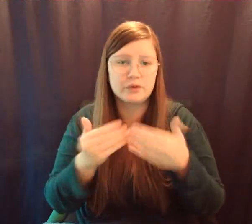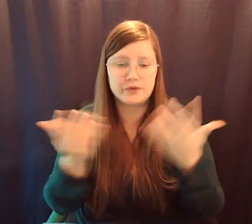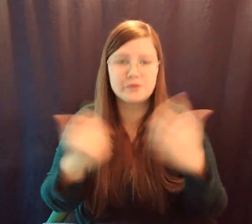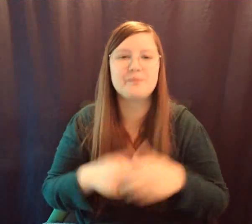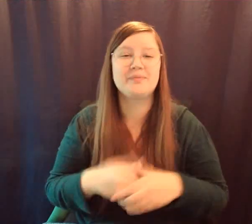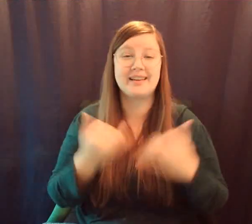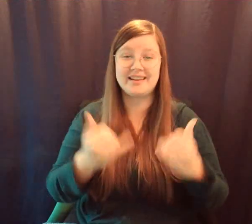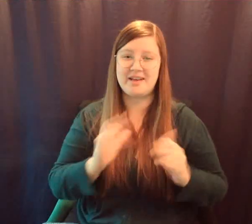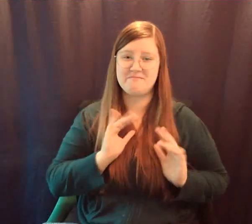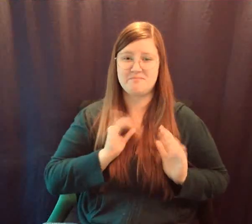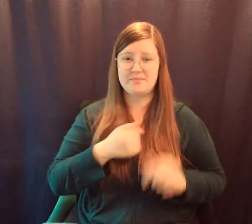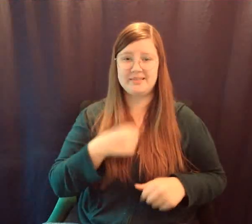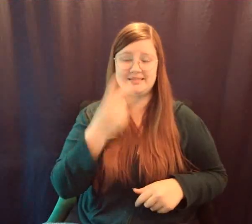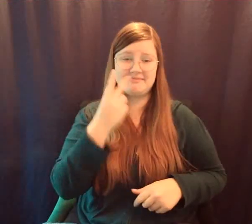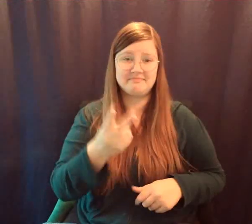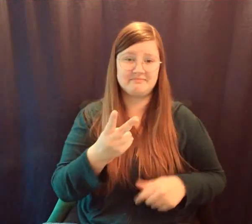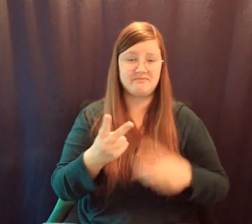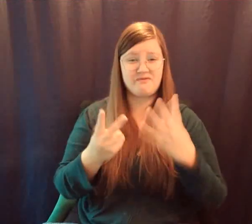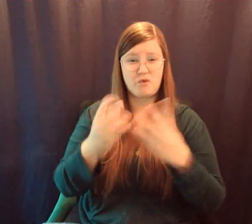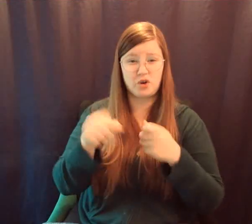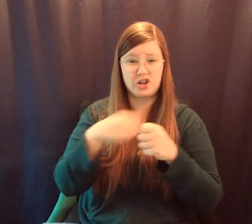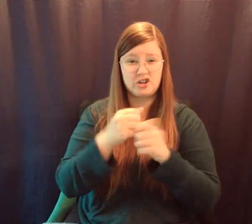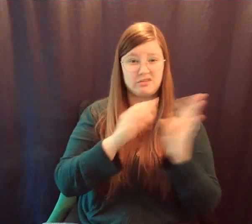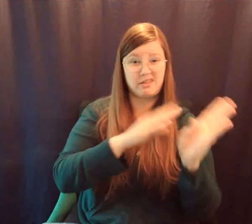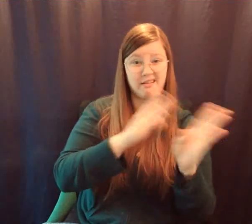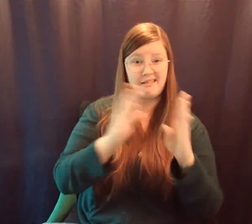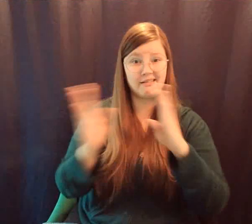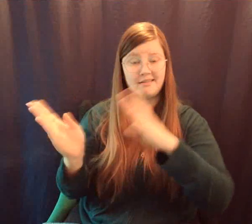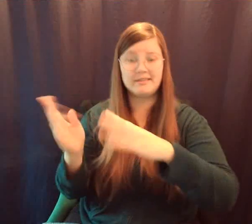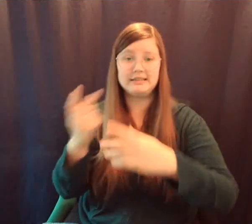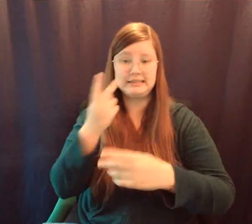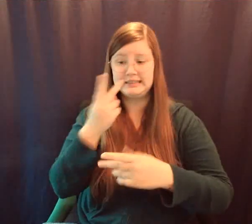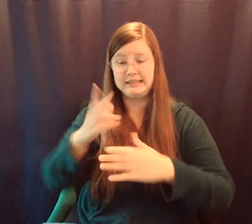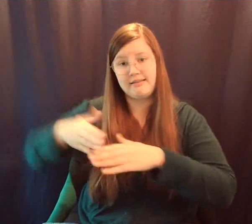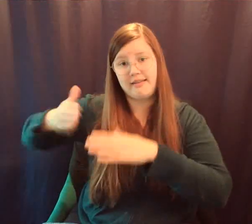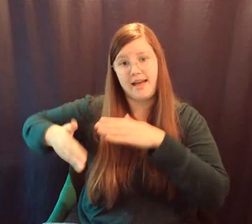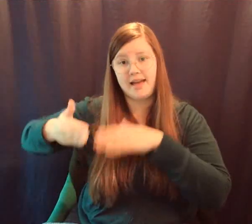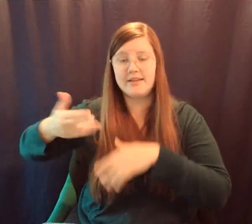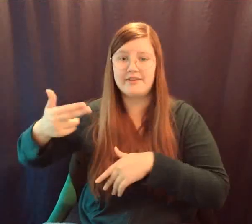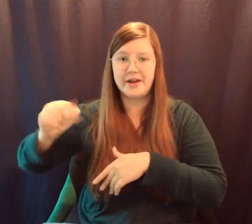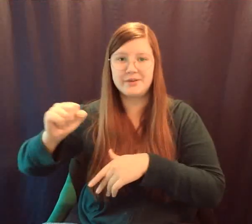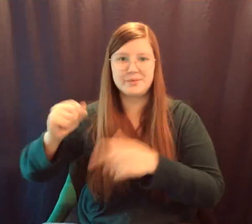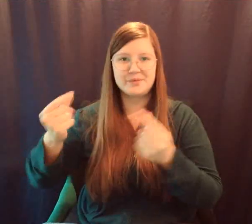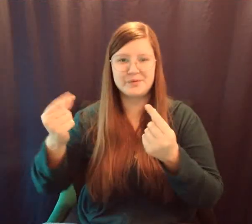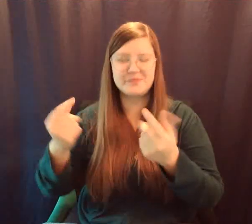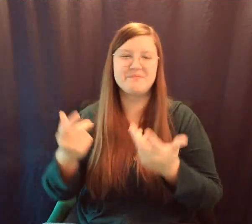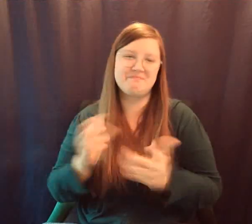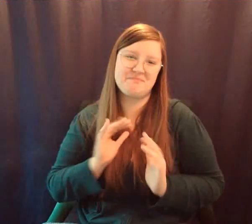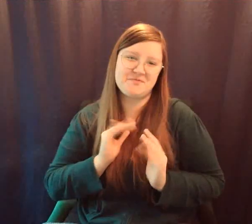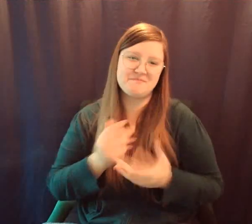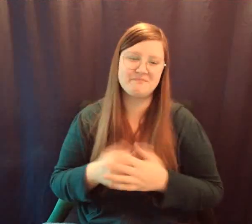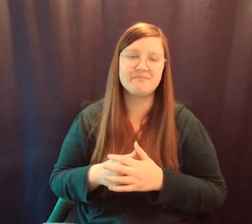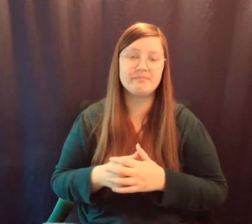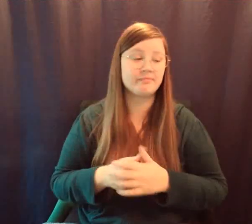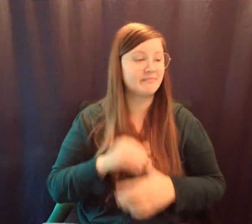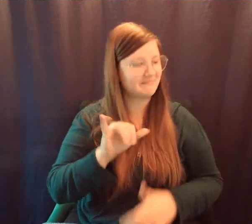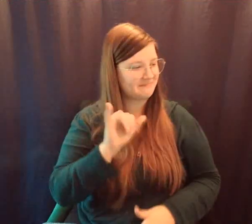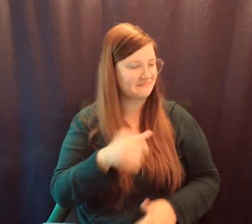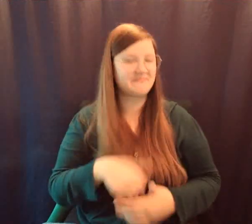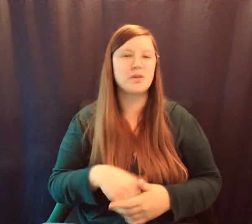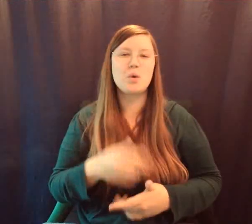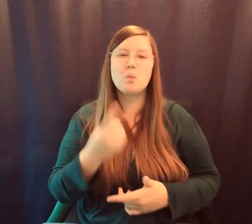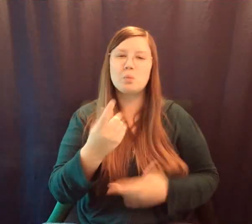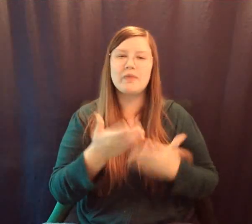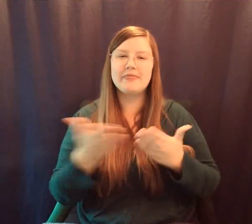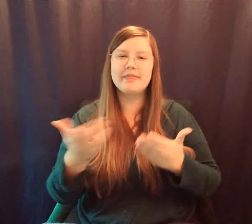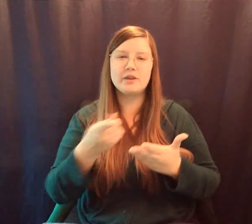what they end up doing with their lives. Yeah, absolutely. So what's one thing you would want your students to know either